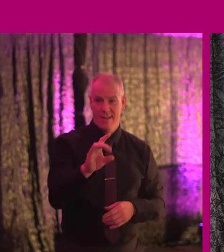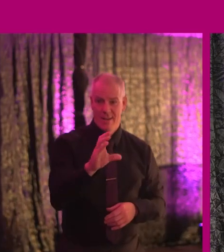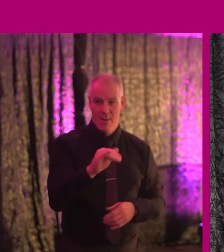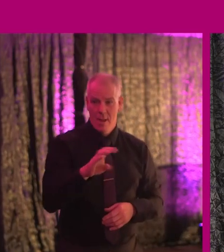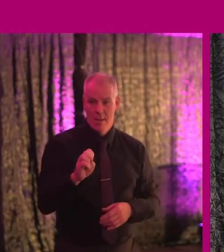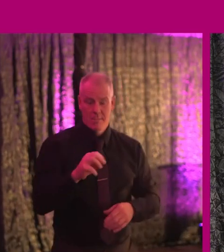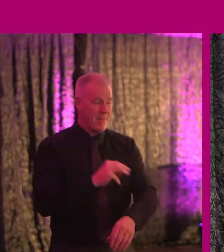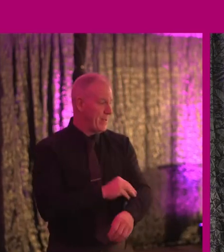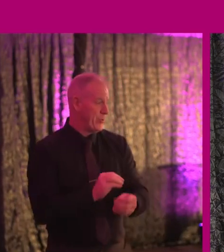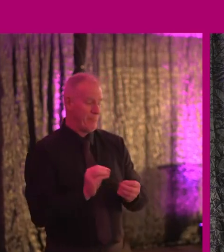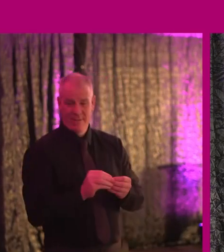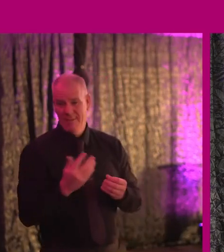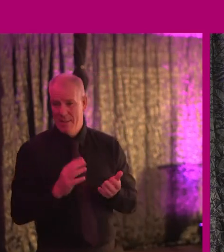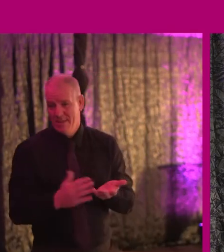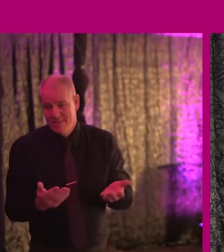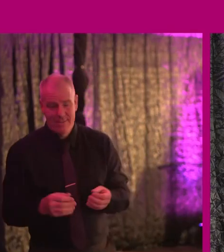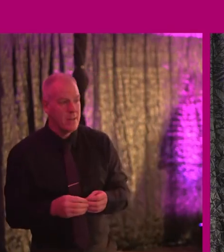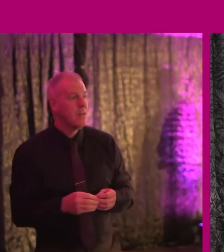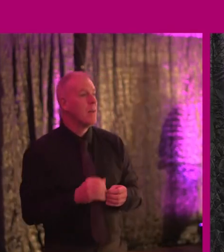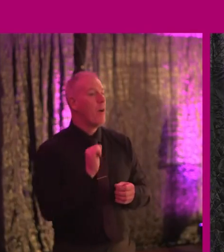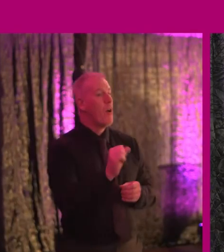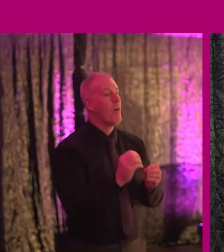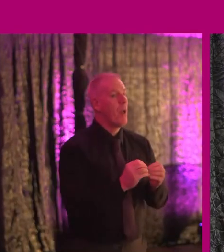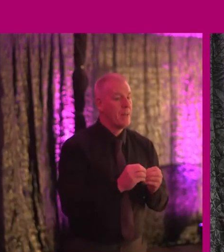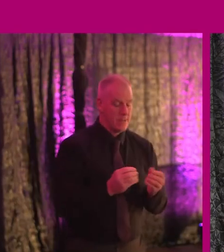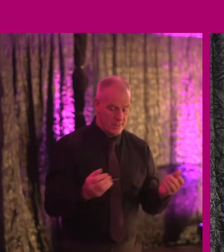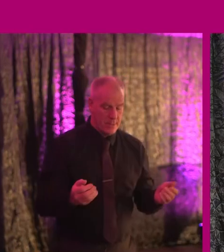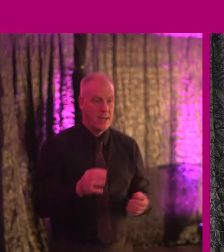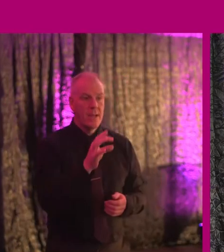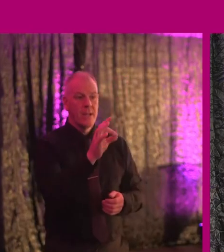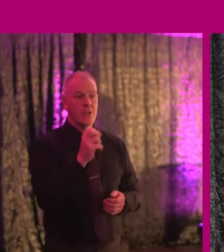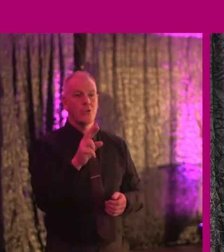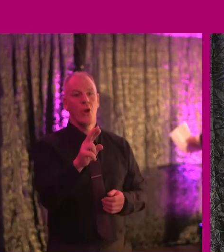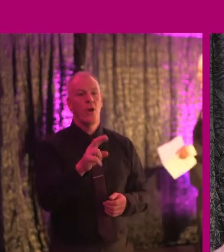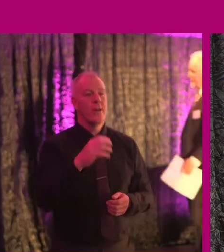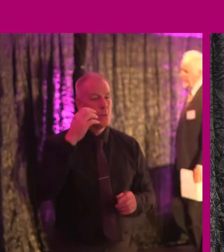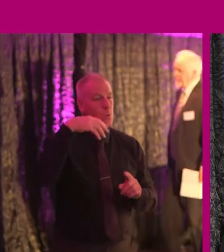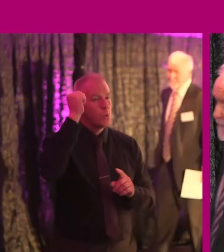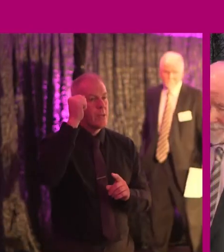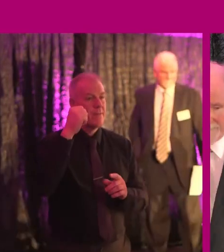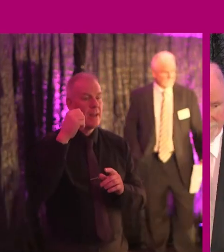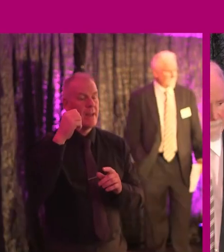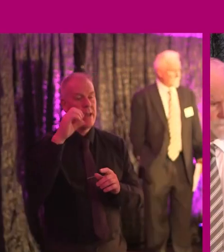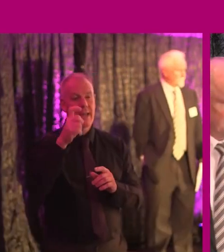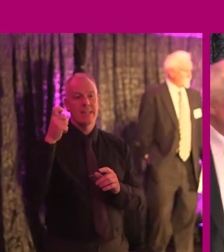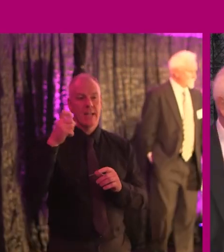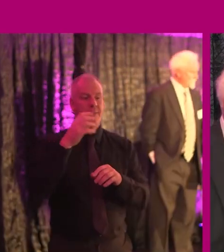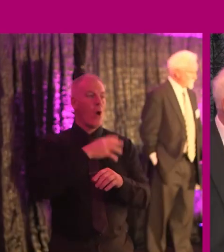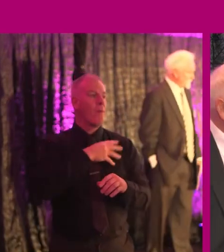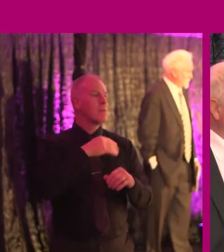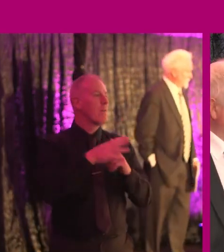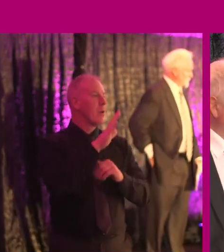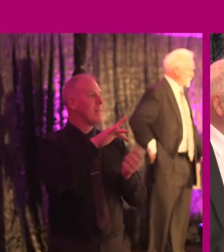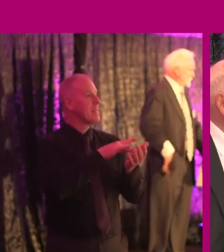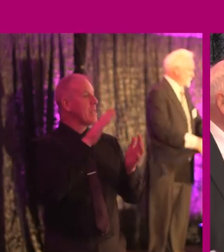in her comments. And Ger is the chief executive officer for the Center for